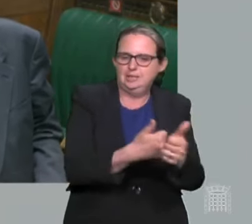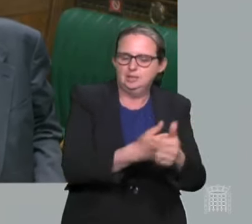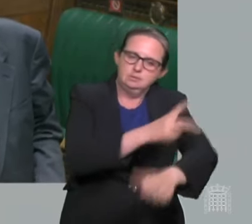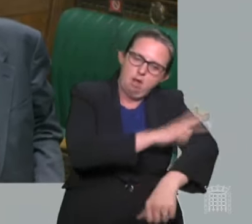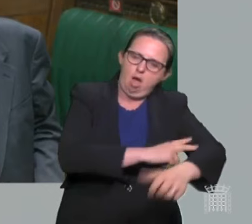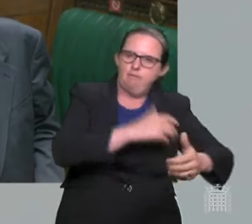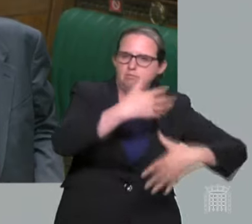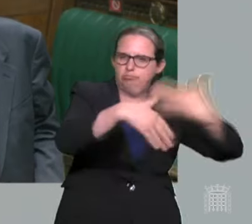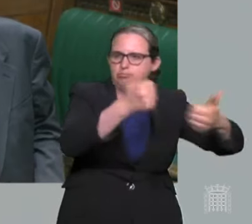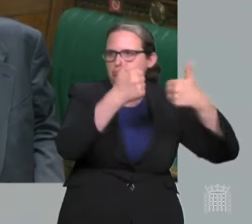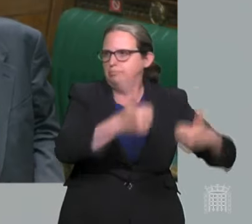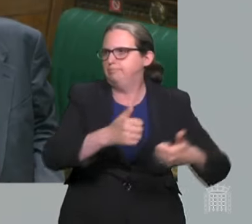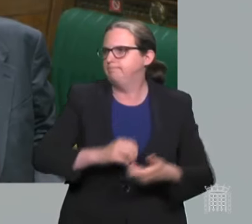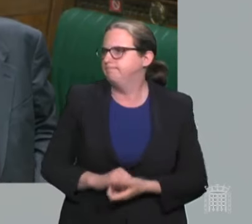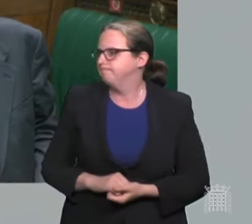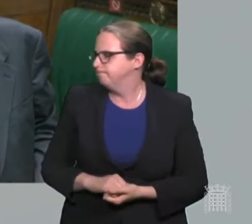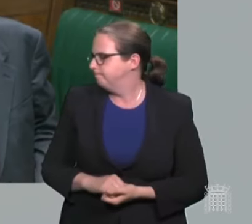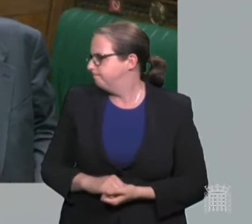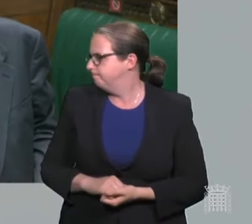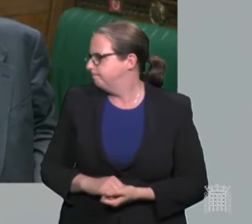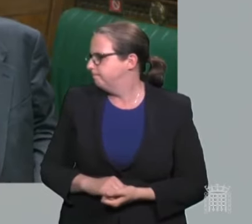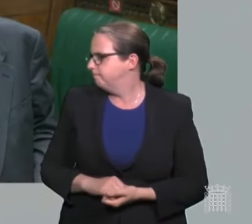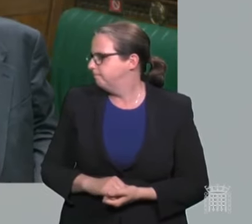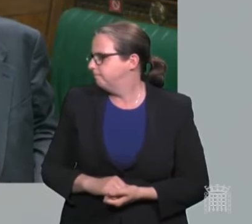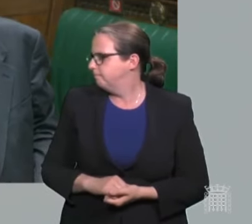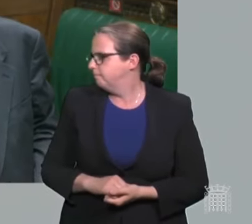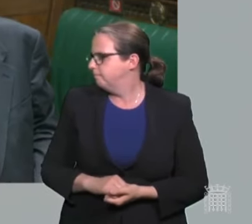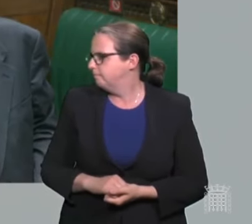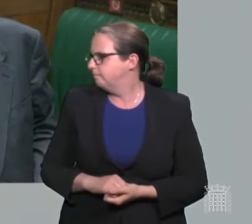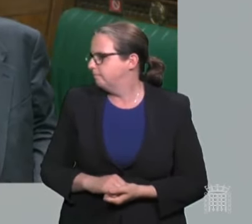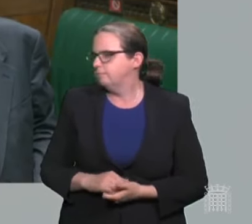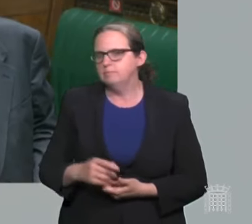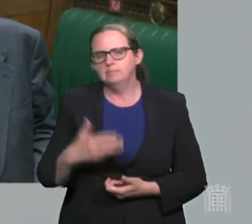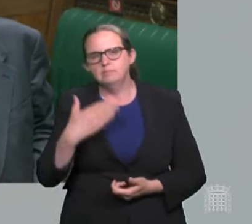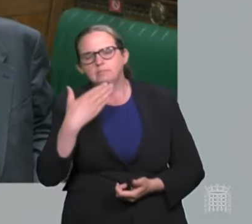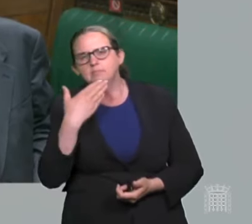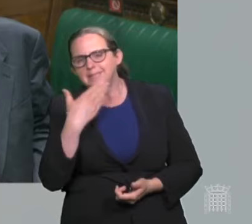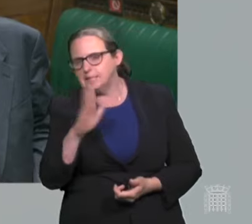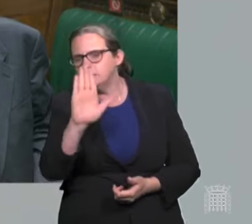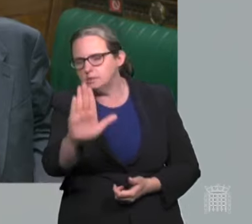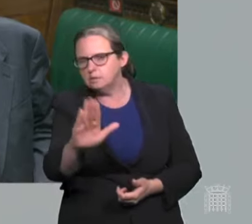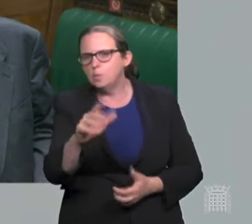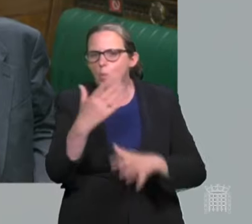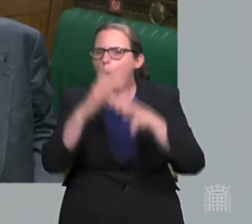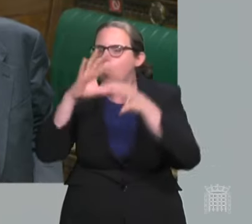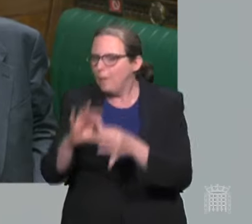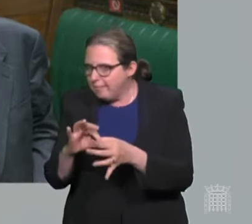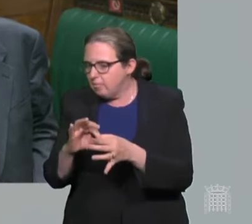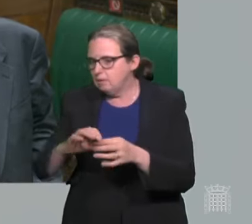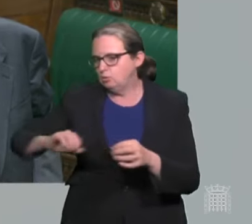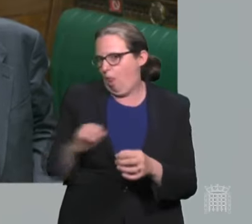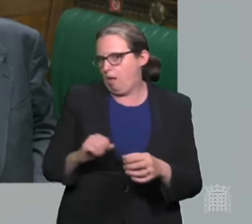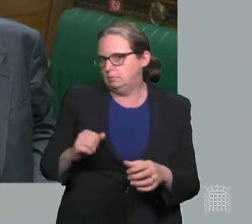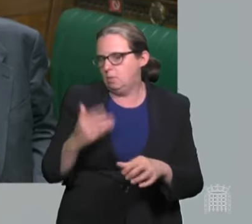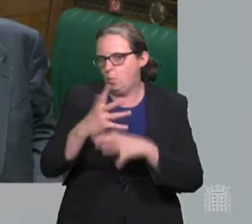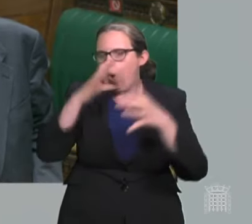occasional political remarks that any of us may make, that he will work with the other nations of the United Kingdom and with other nations around